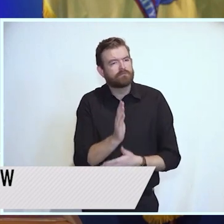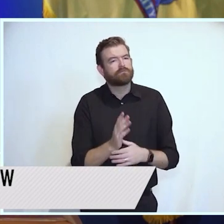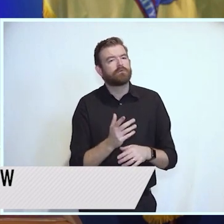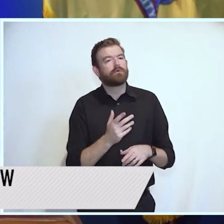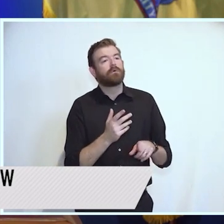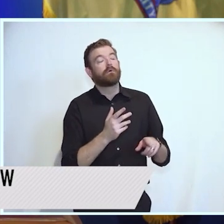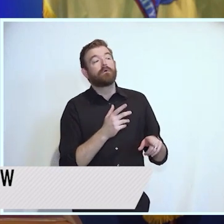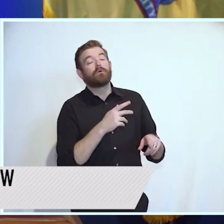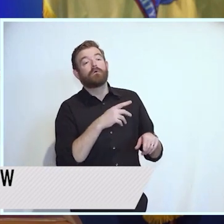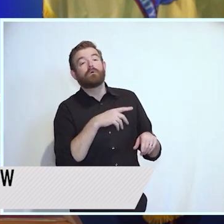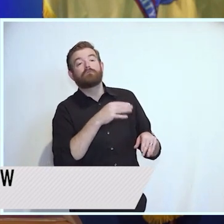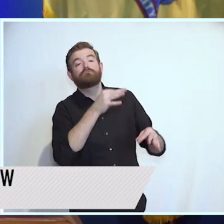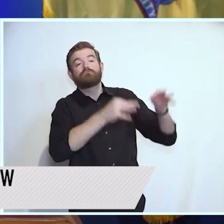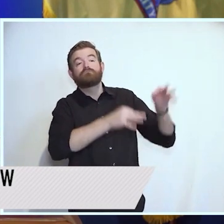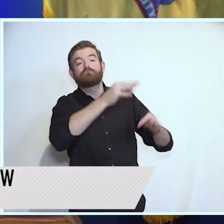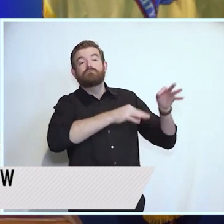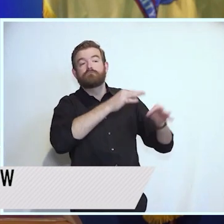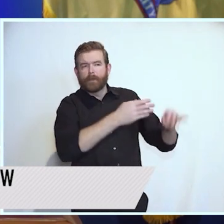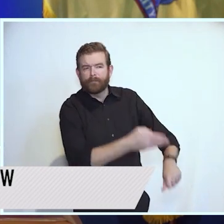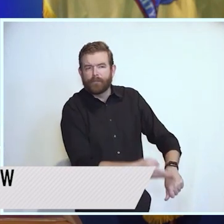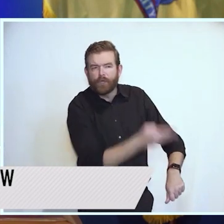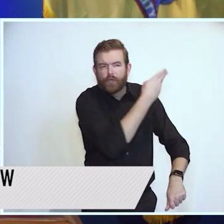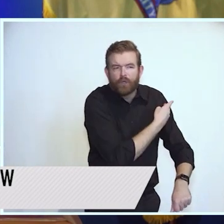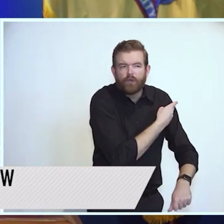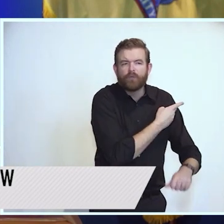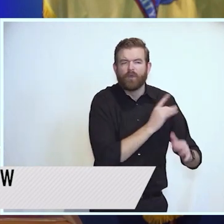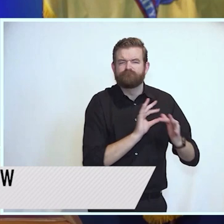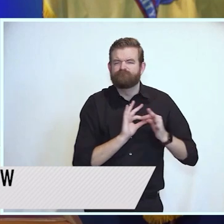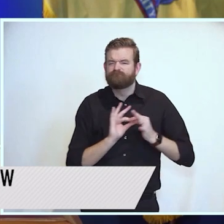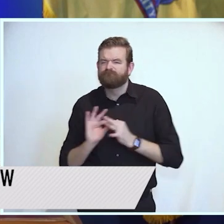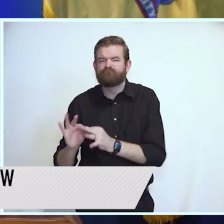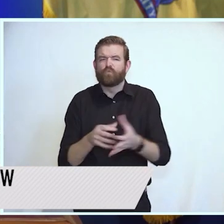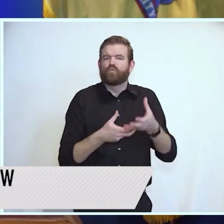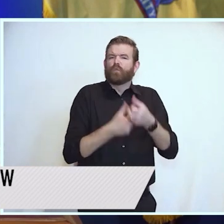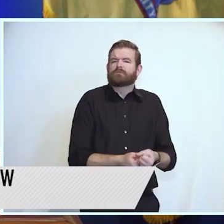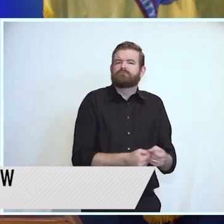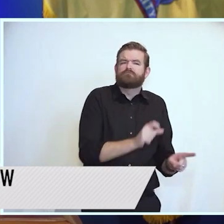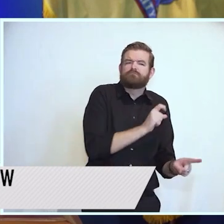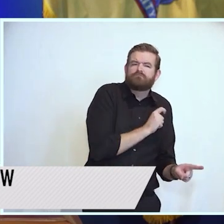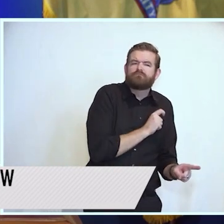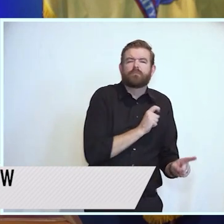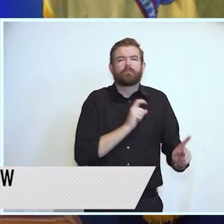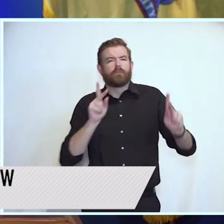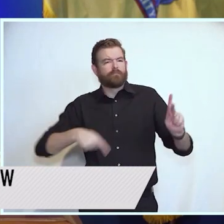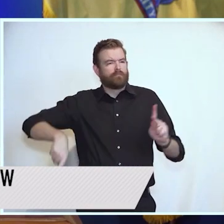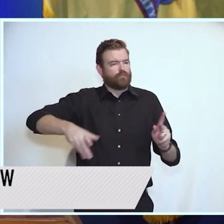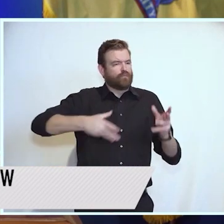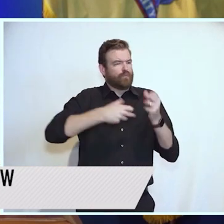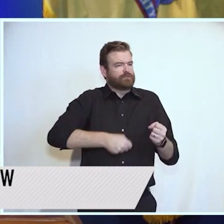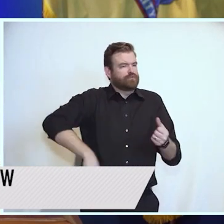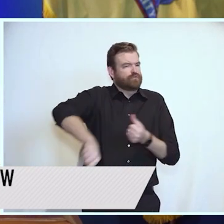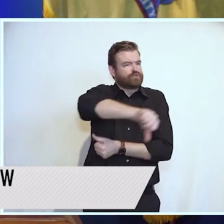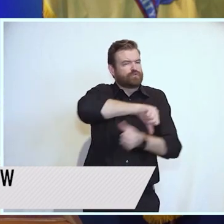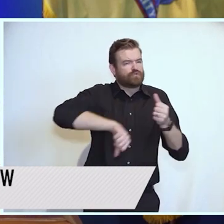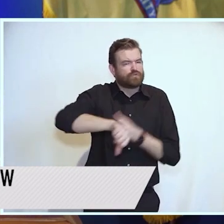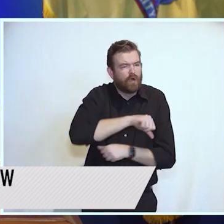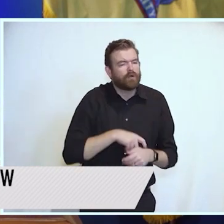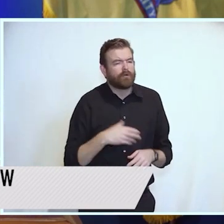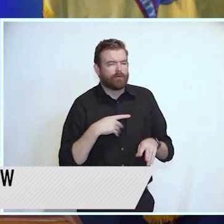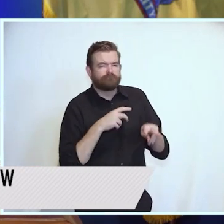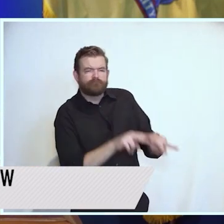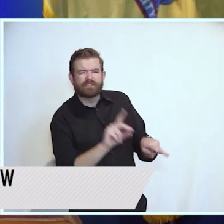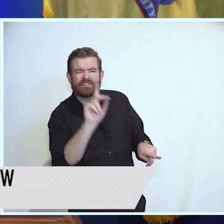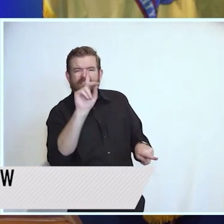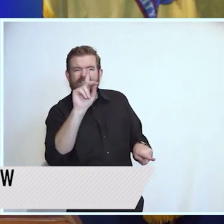law enforcement and the residents they serve. We took on a focused and data-driven effort to combat the